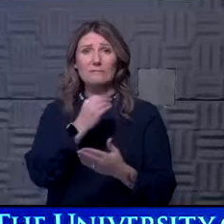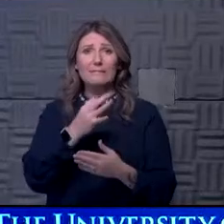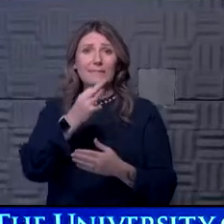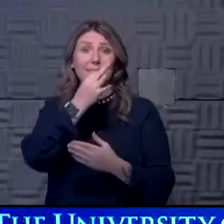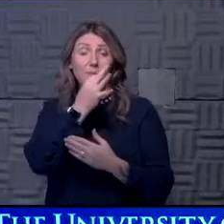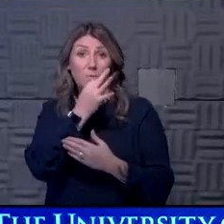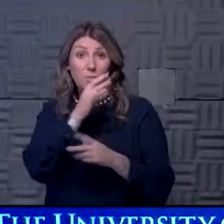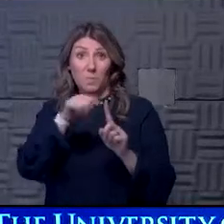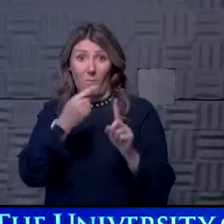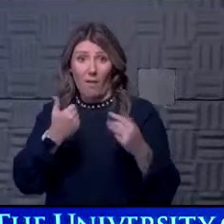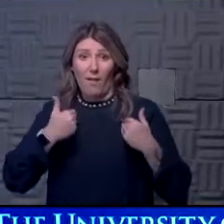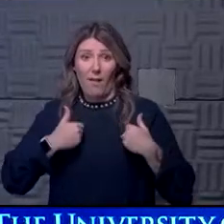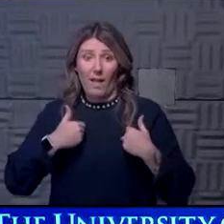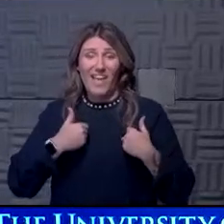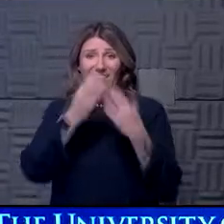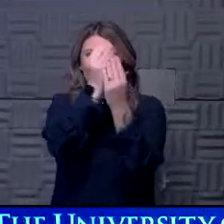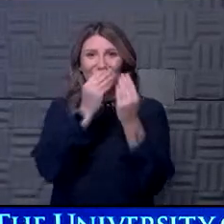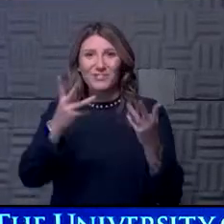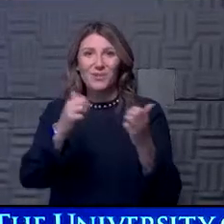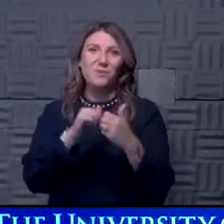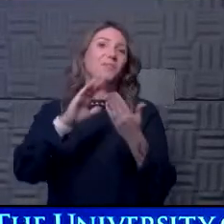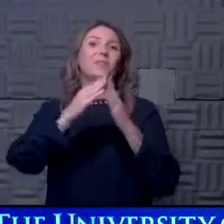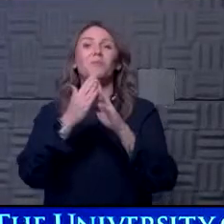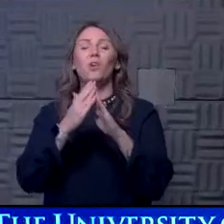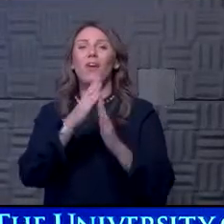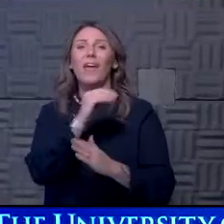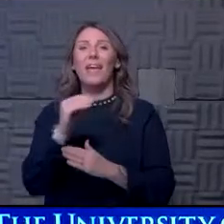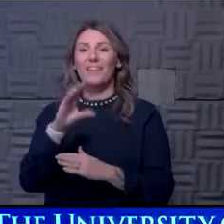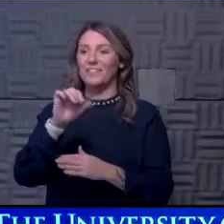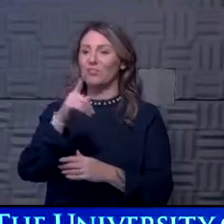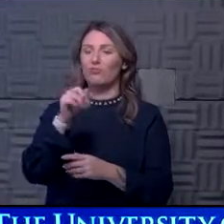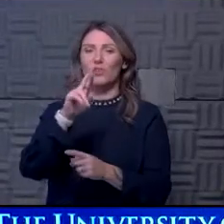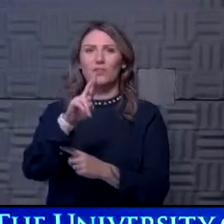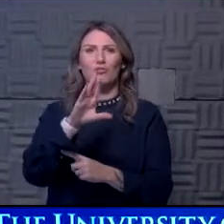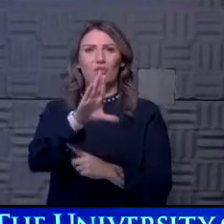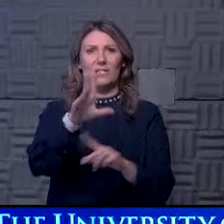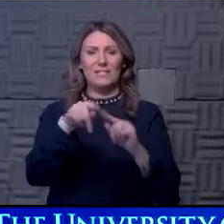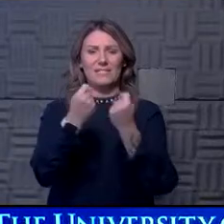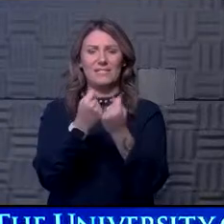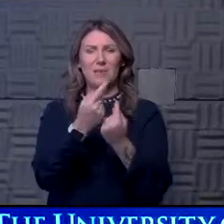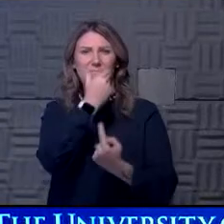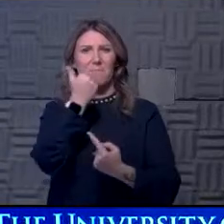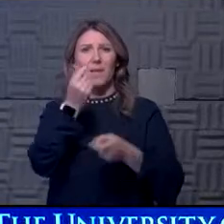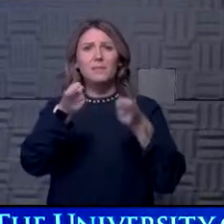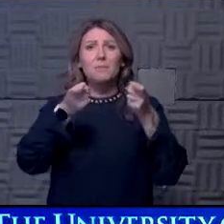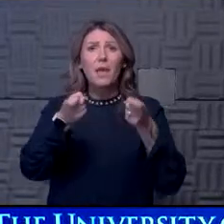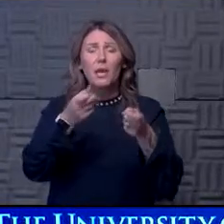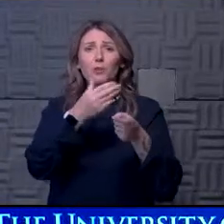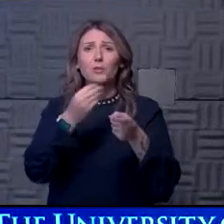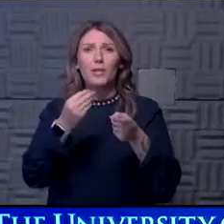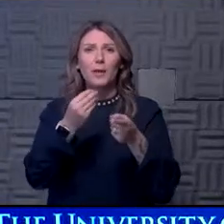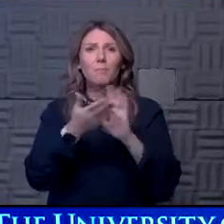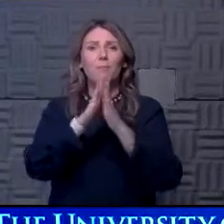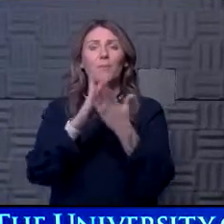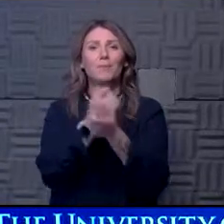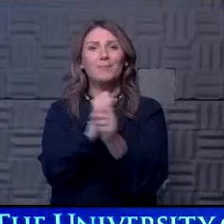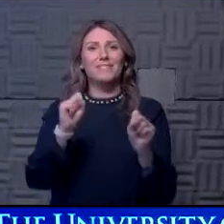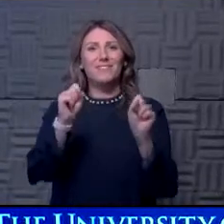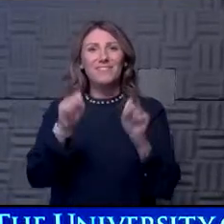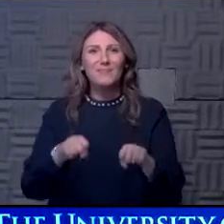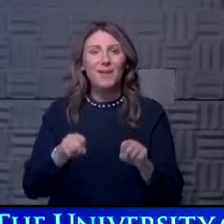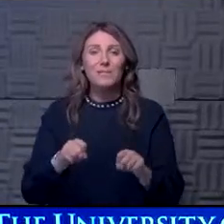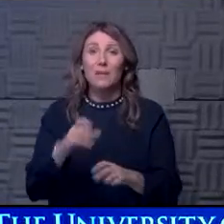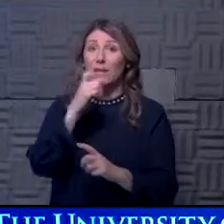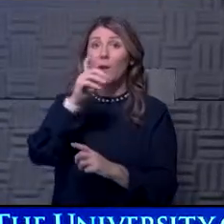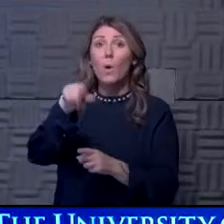to share with the university, um, and the chancellor's team around how best to manage these things, to make them as safe as possible. Not only have we